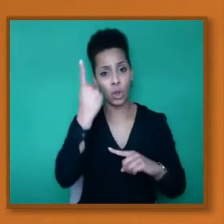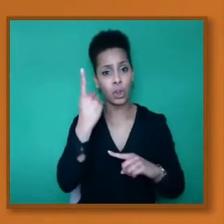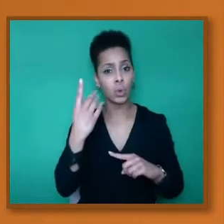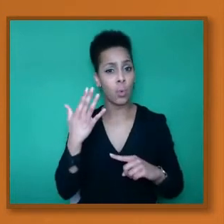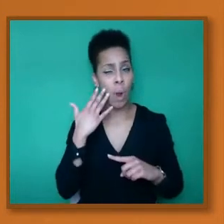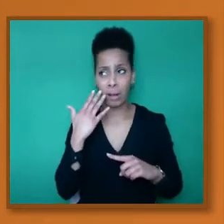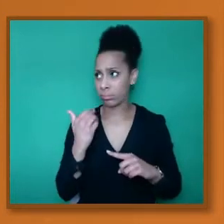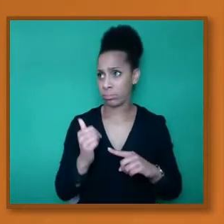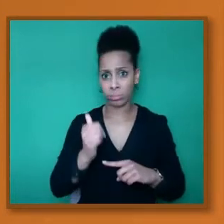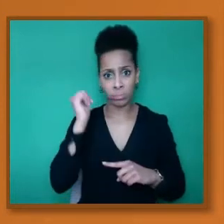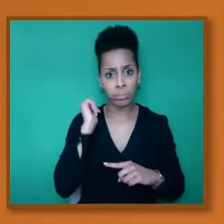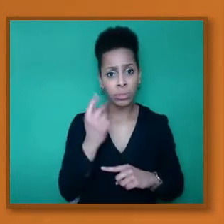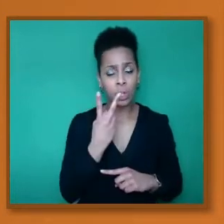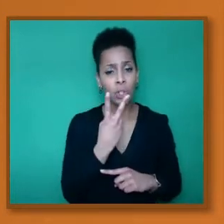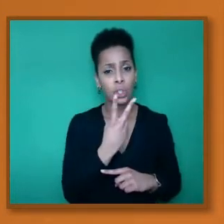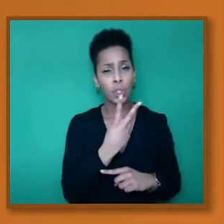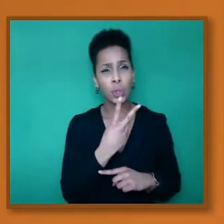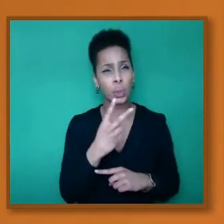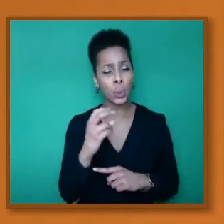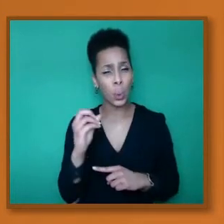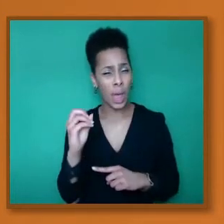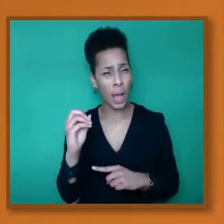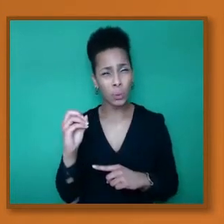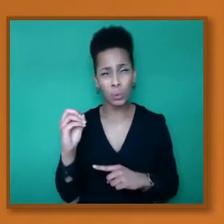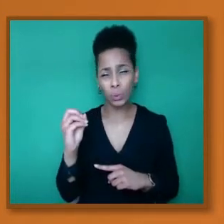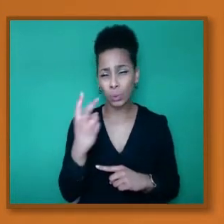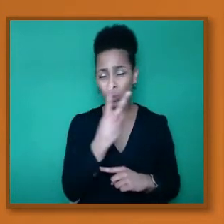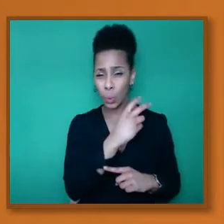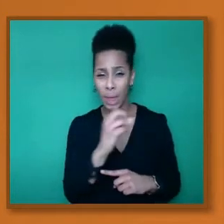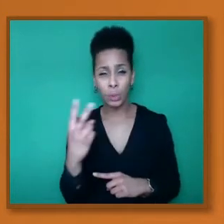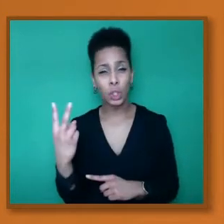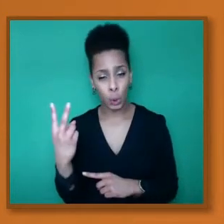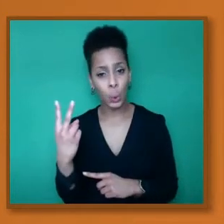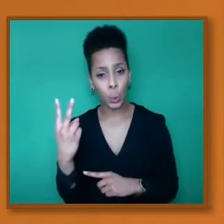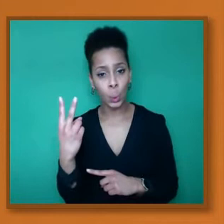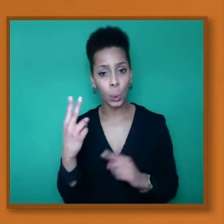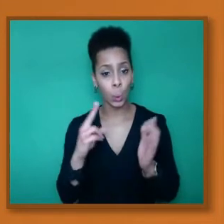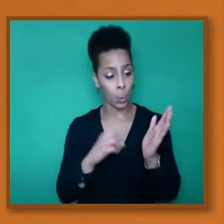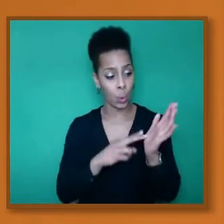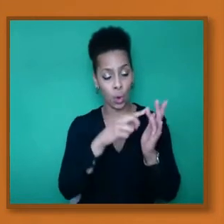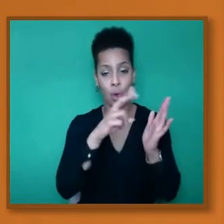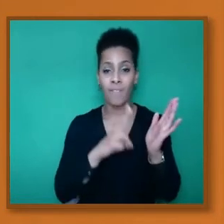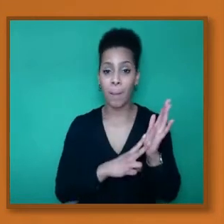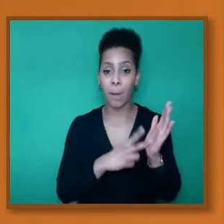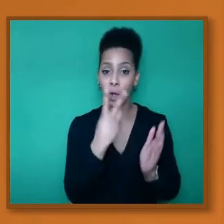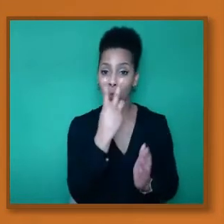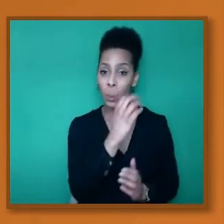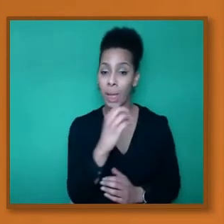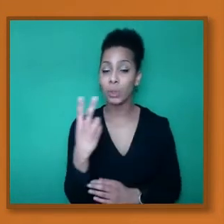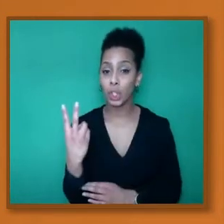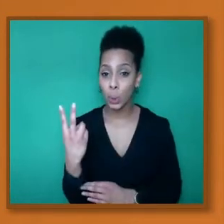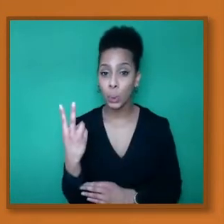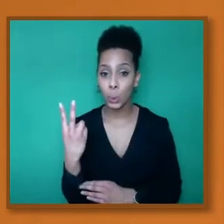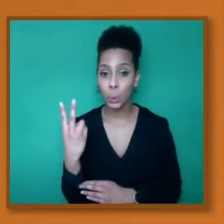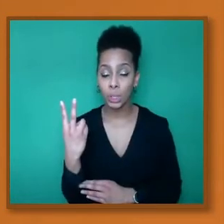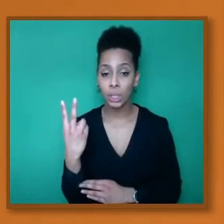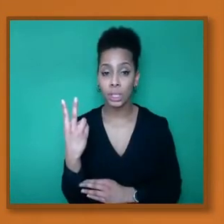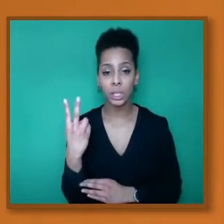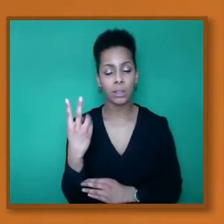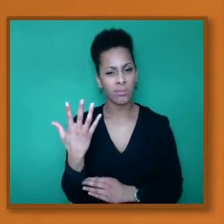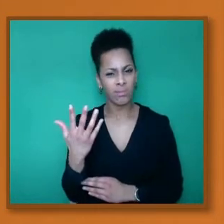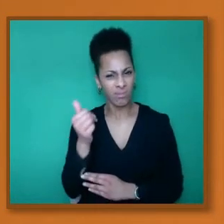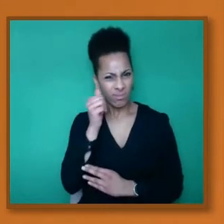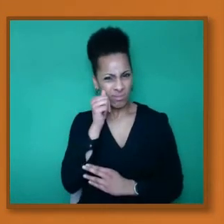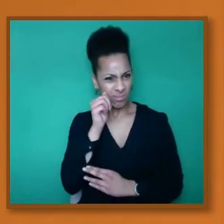and 2002 November 2002. So although the SARS COV-2